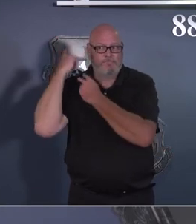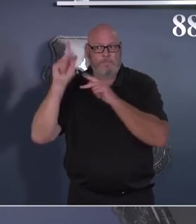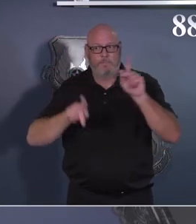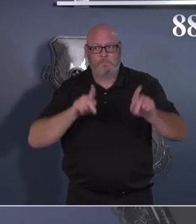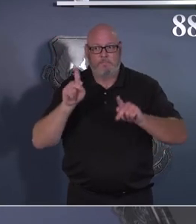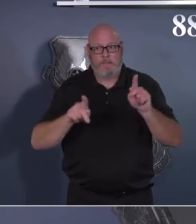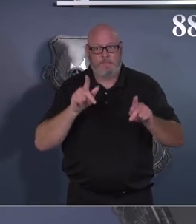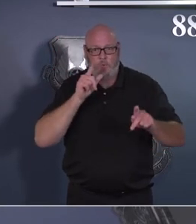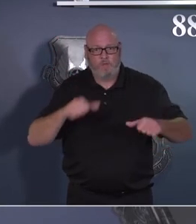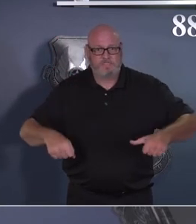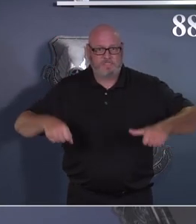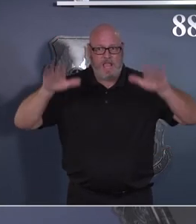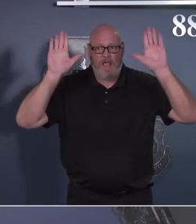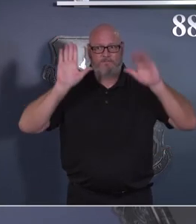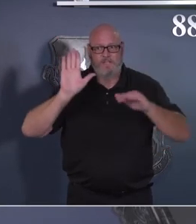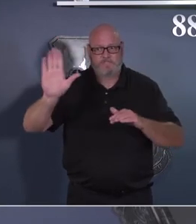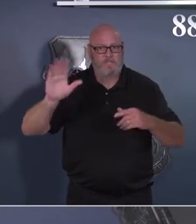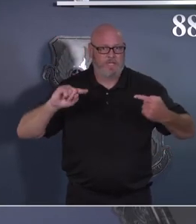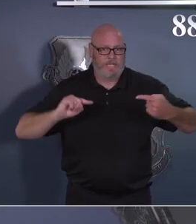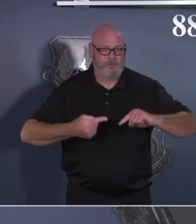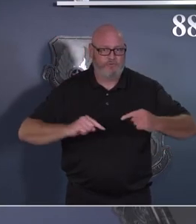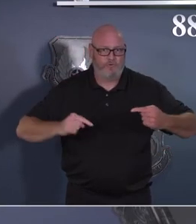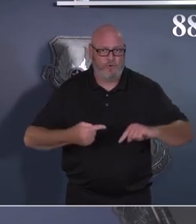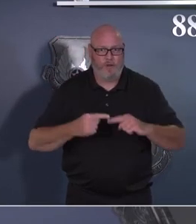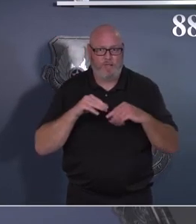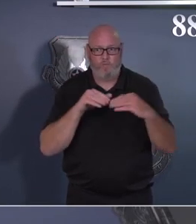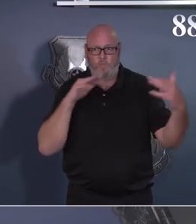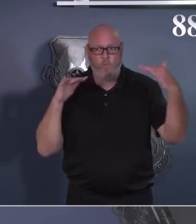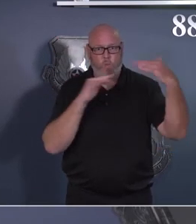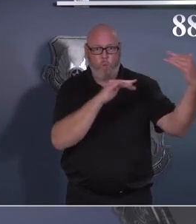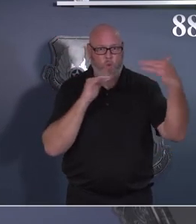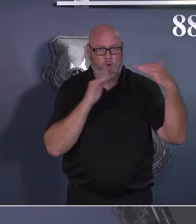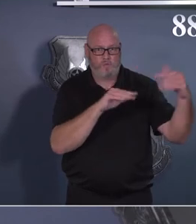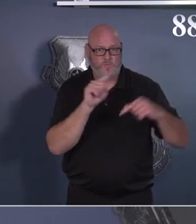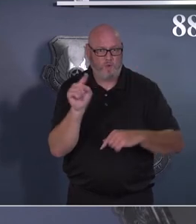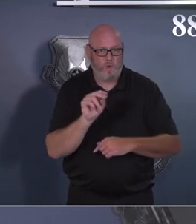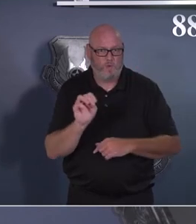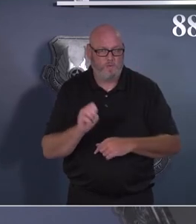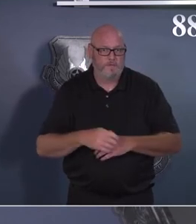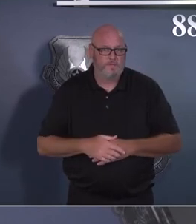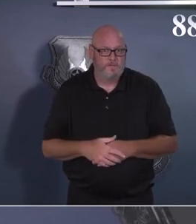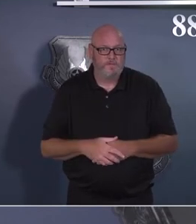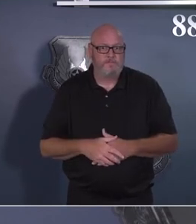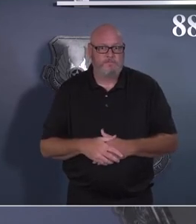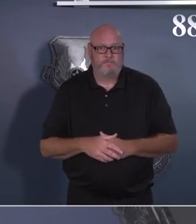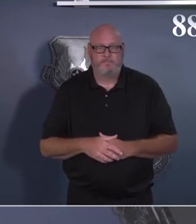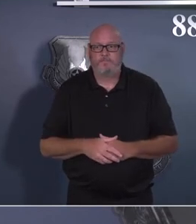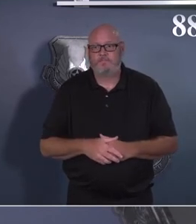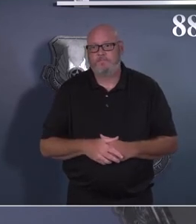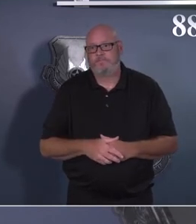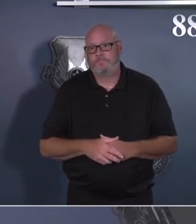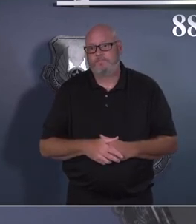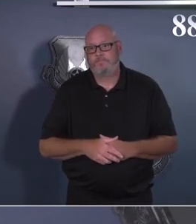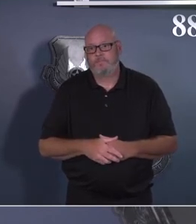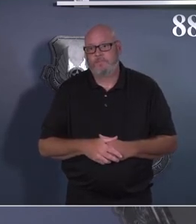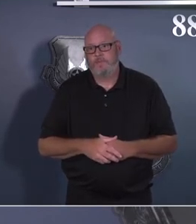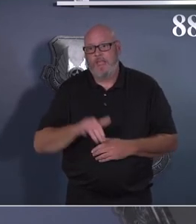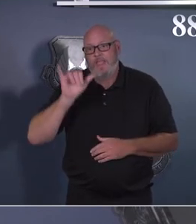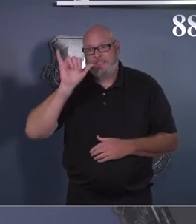nation, have been injured in war, that have been recognized with the Purple Heart.